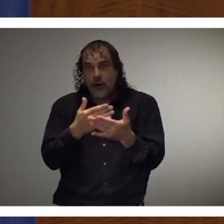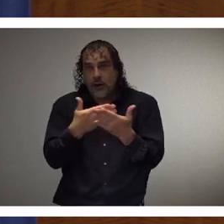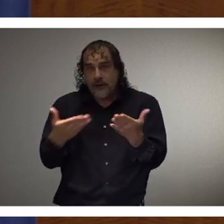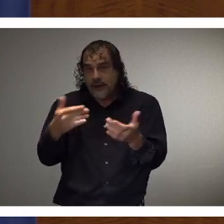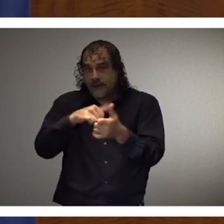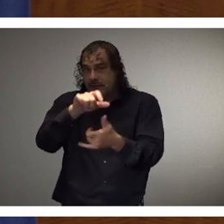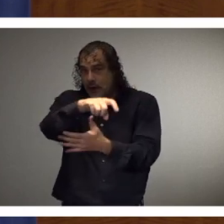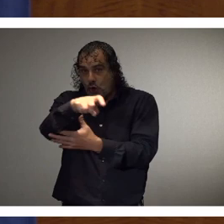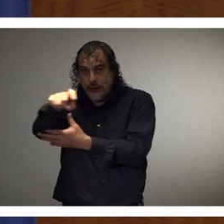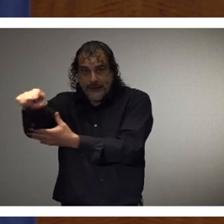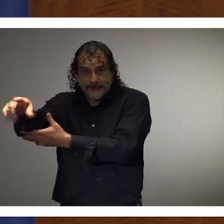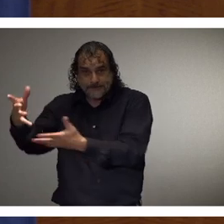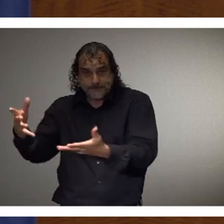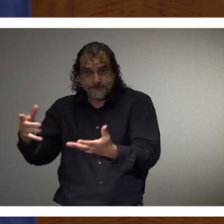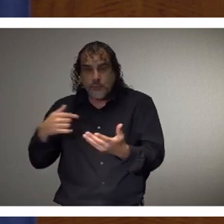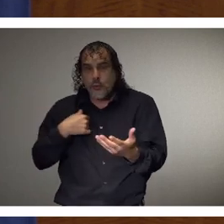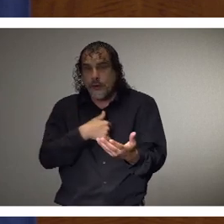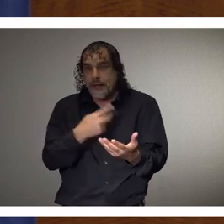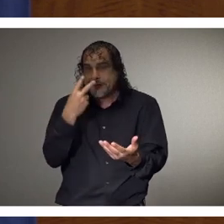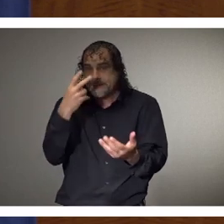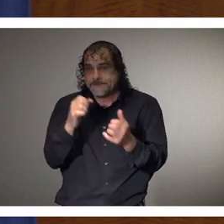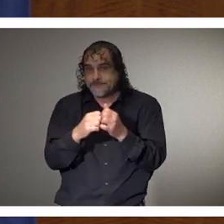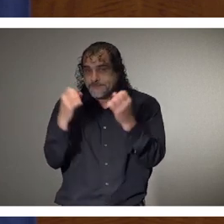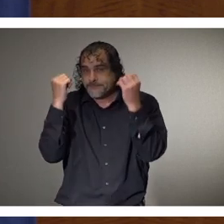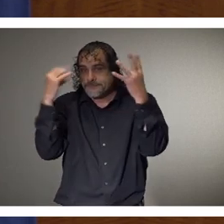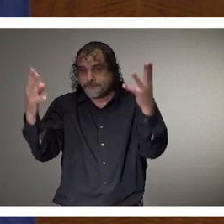We've already seen so many step up.